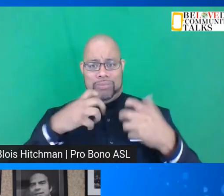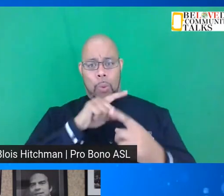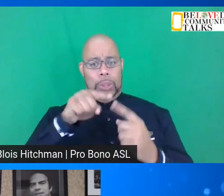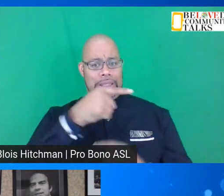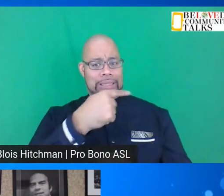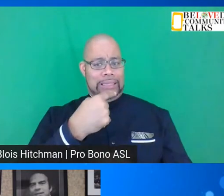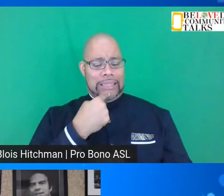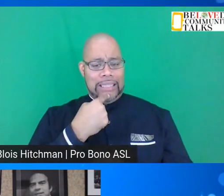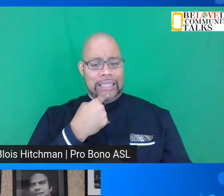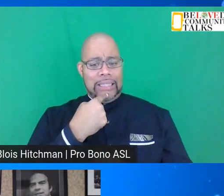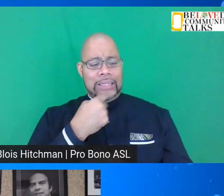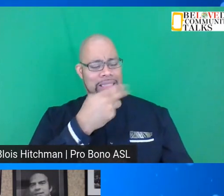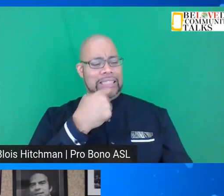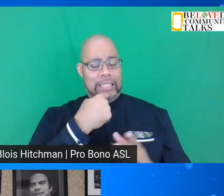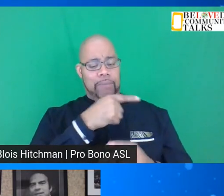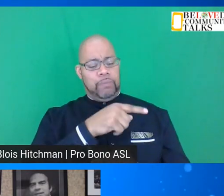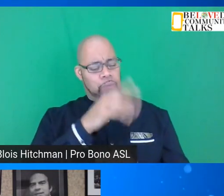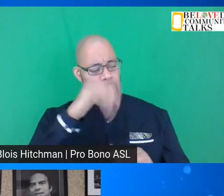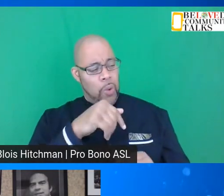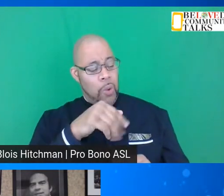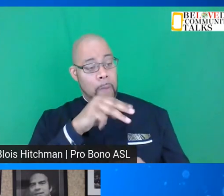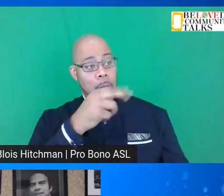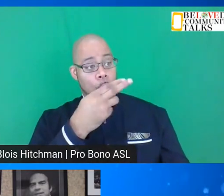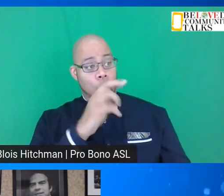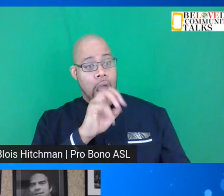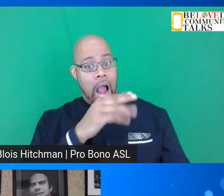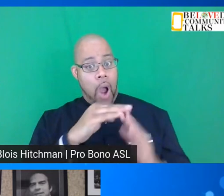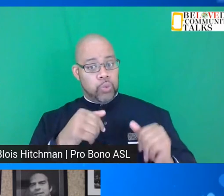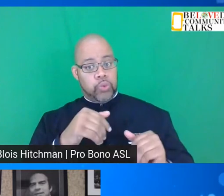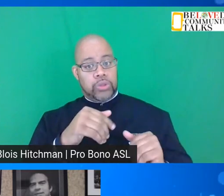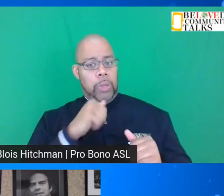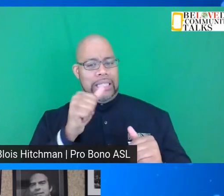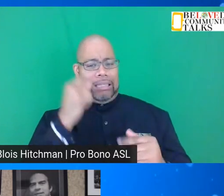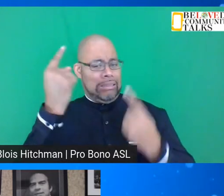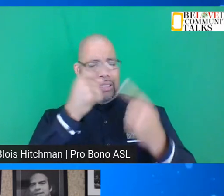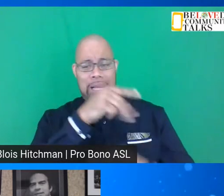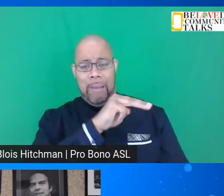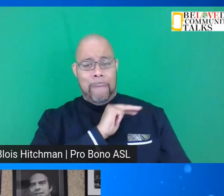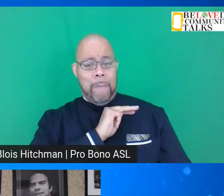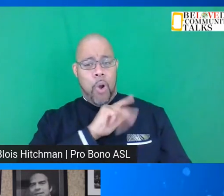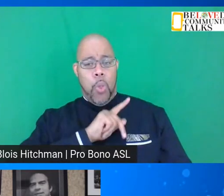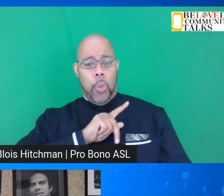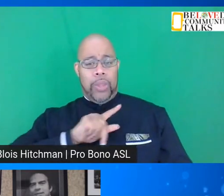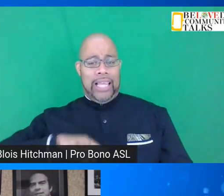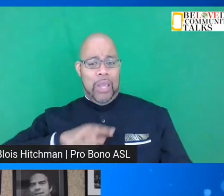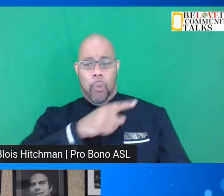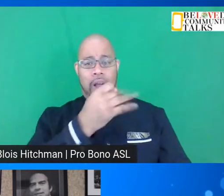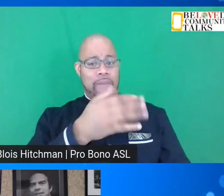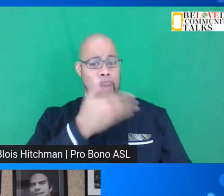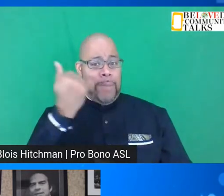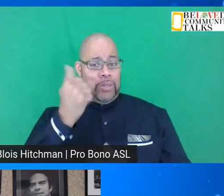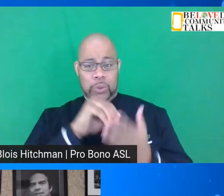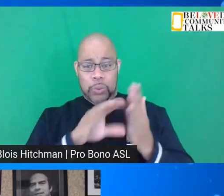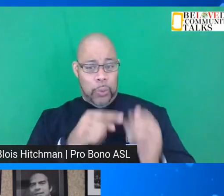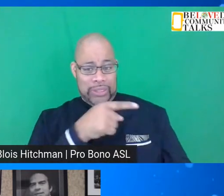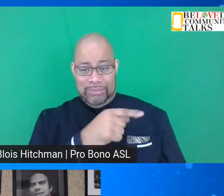said, he said, you know, at Morehouse, we didn't consider Martin Luther King one of our better students.